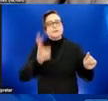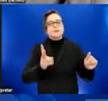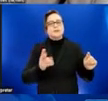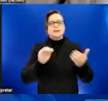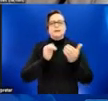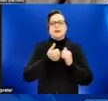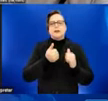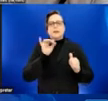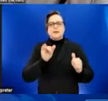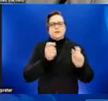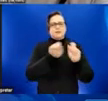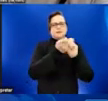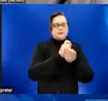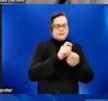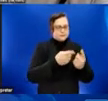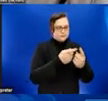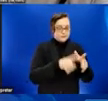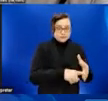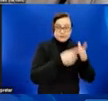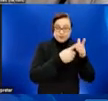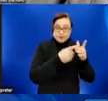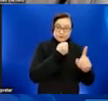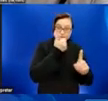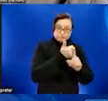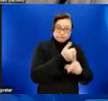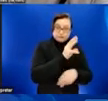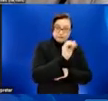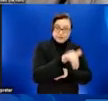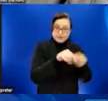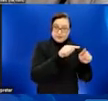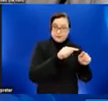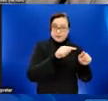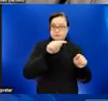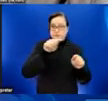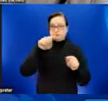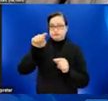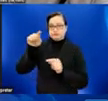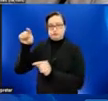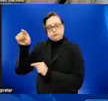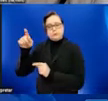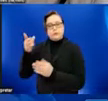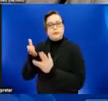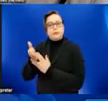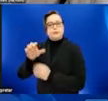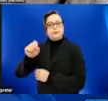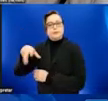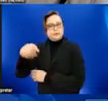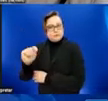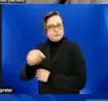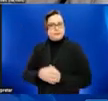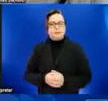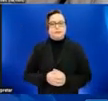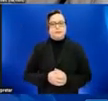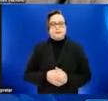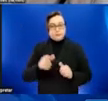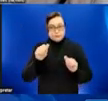over time from the start of the outbreak in May on the left side through September on the right side. As you can see,